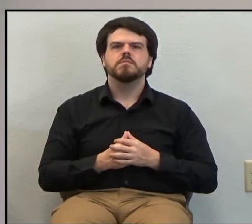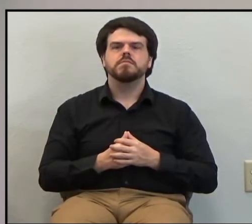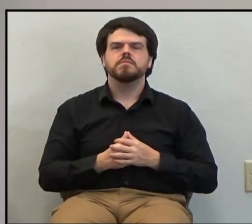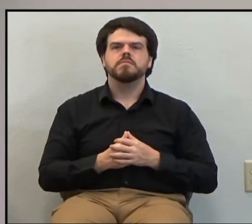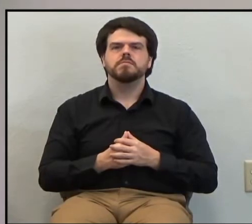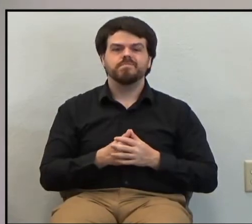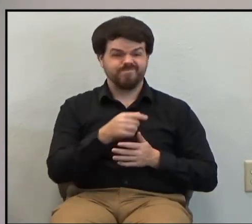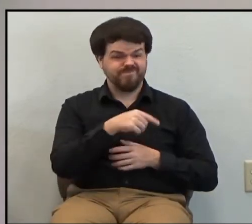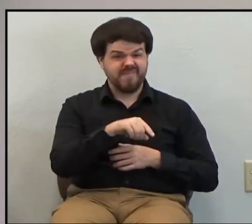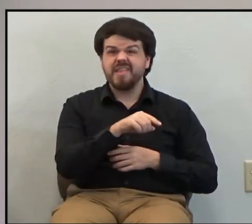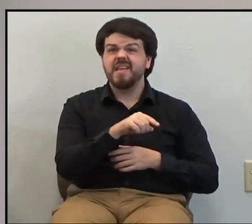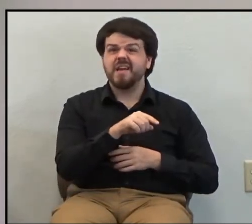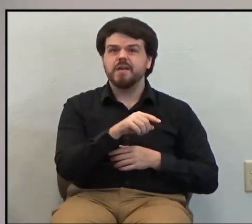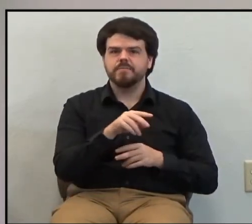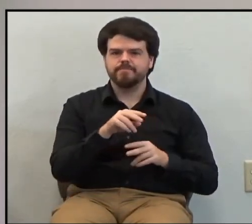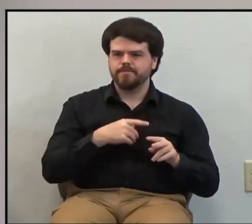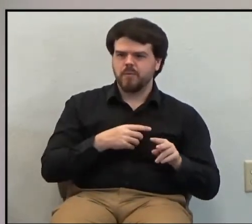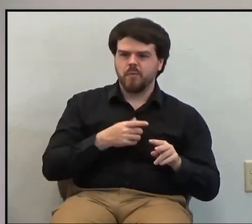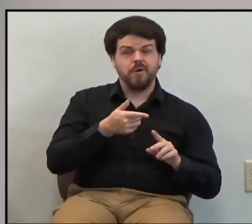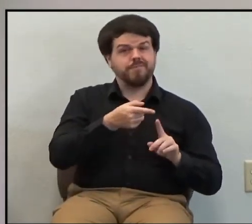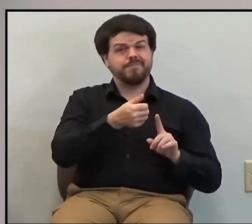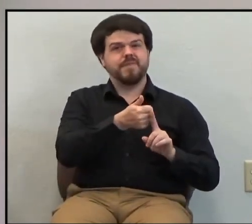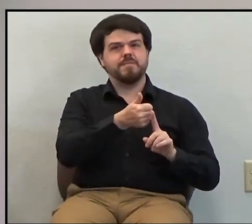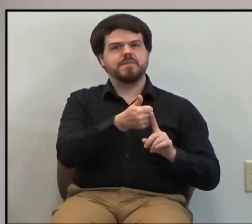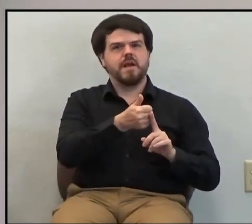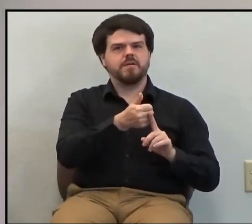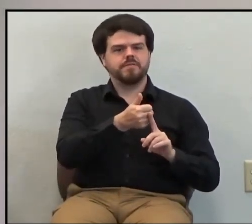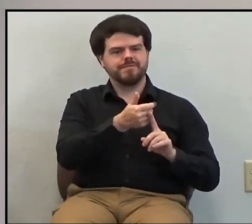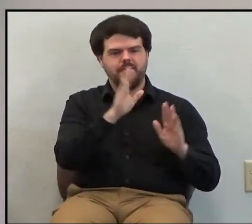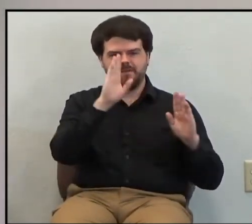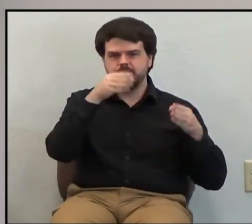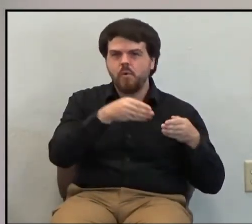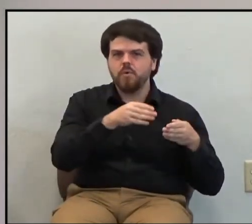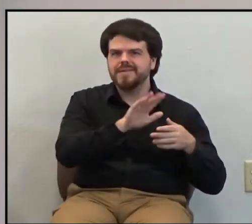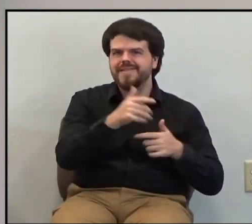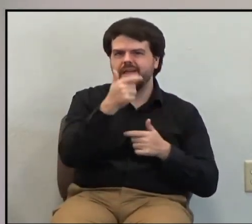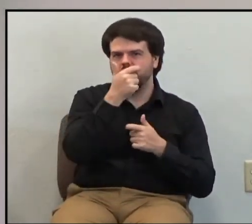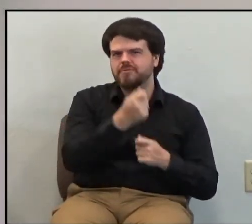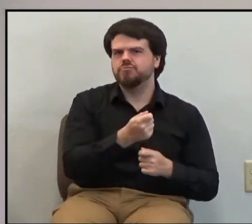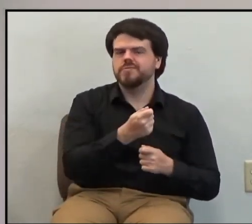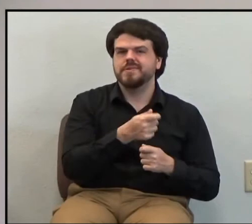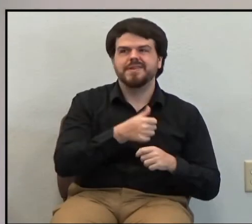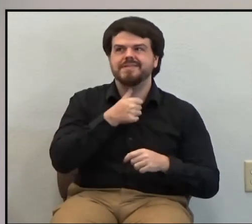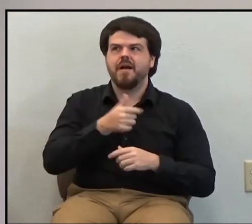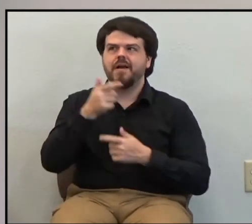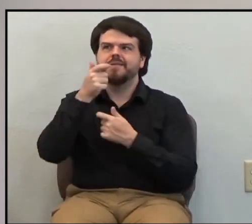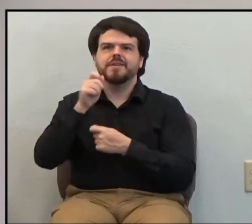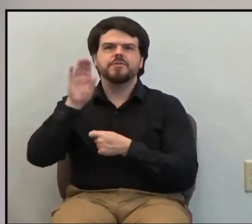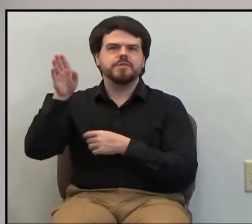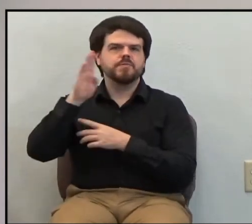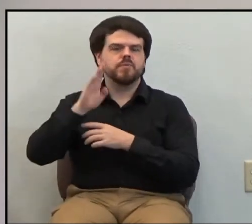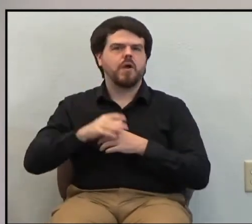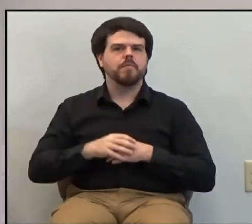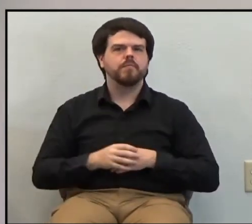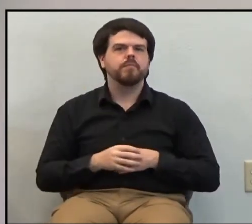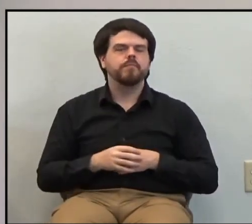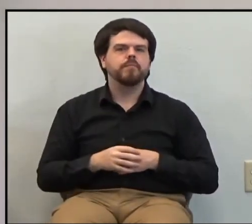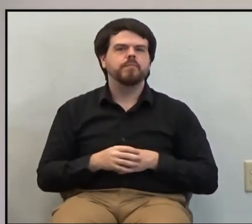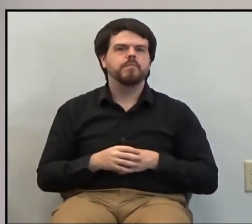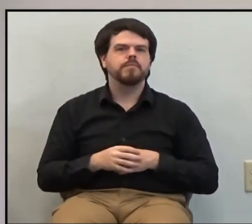They were looking out, as Paul says, for their own interests, not those of Christ. They are